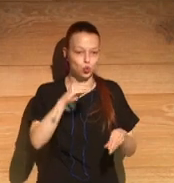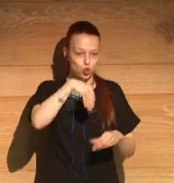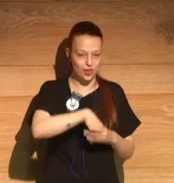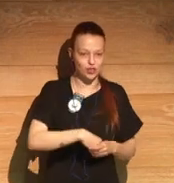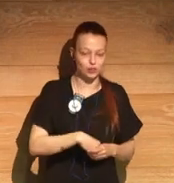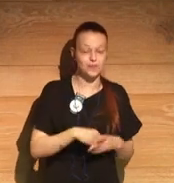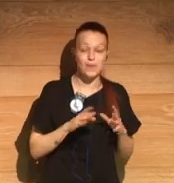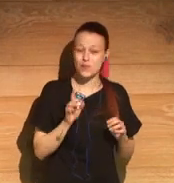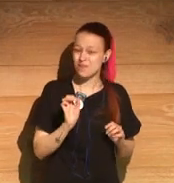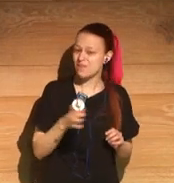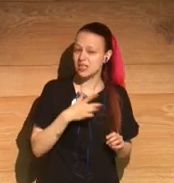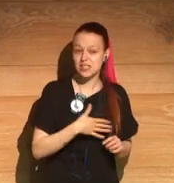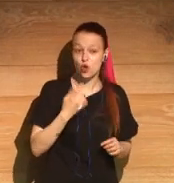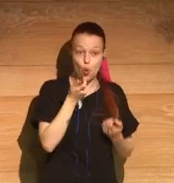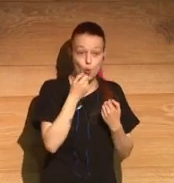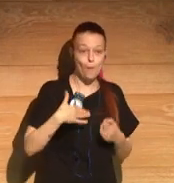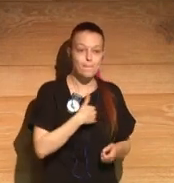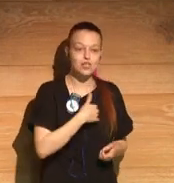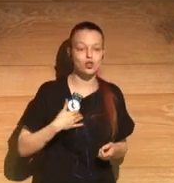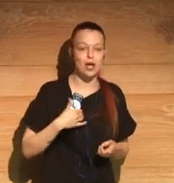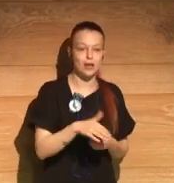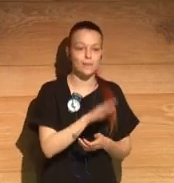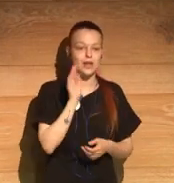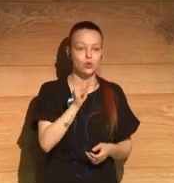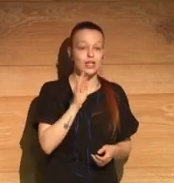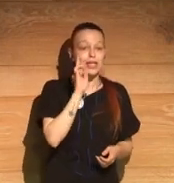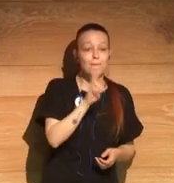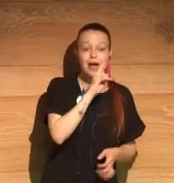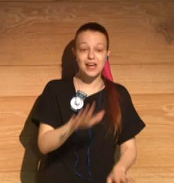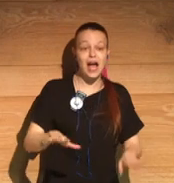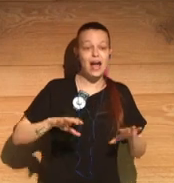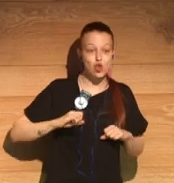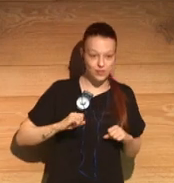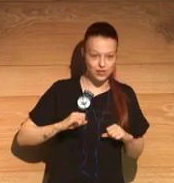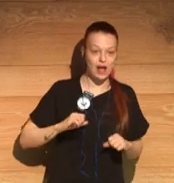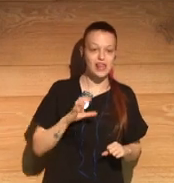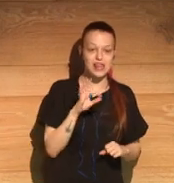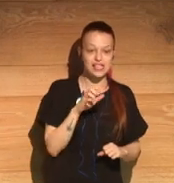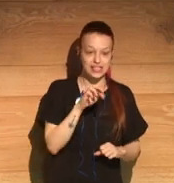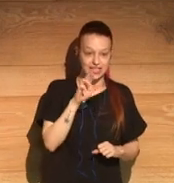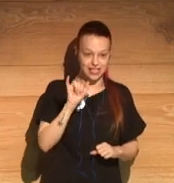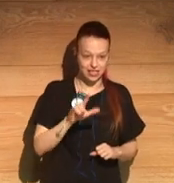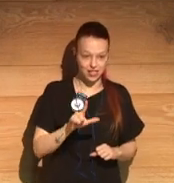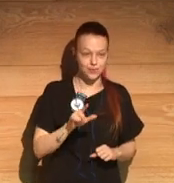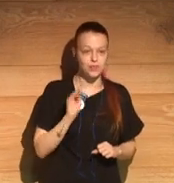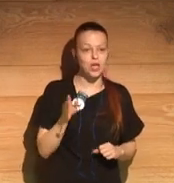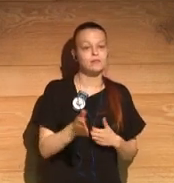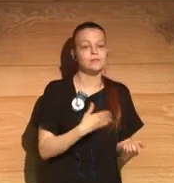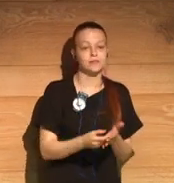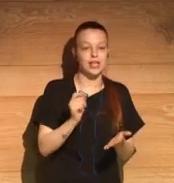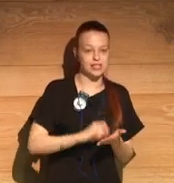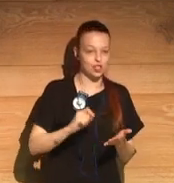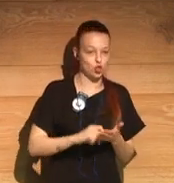not going to ask you that directly, but I want to ask you about one particular character, the adopting mother of Cyril.